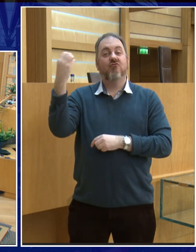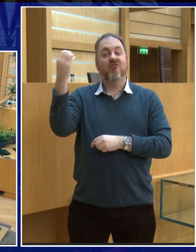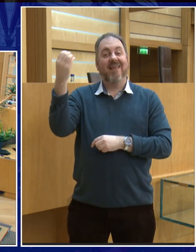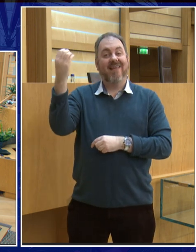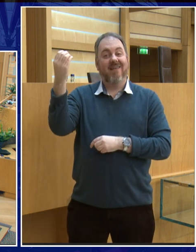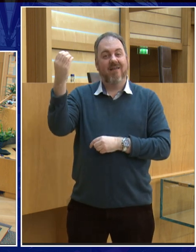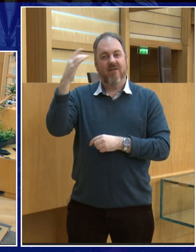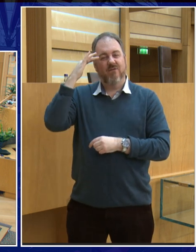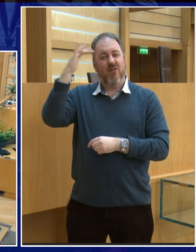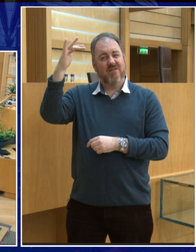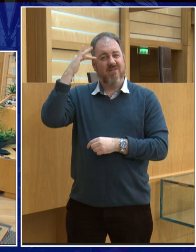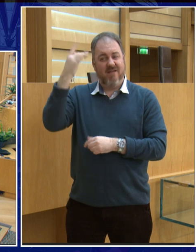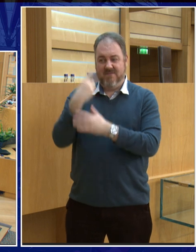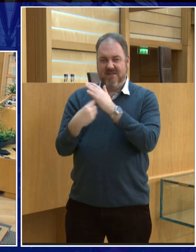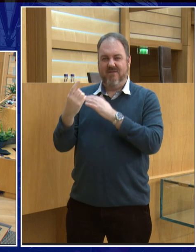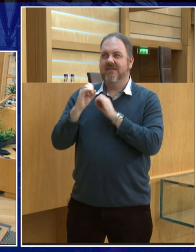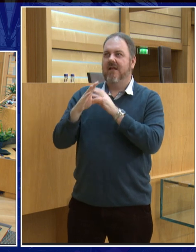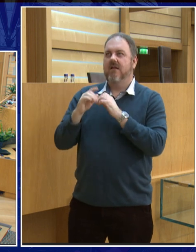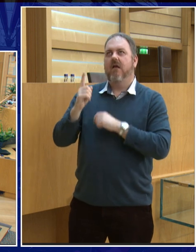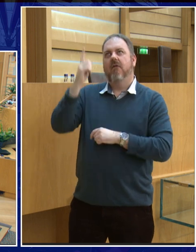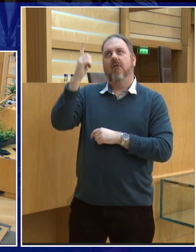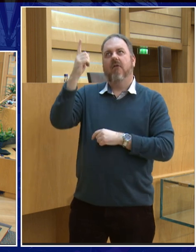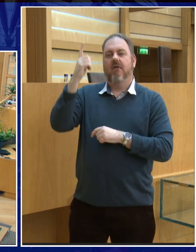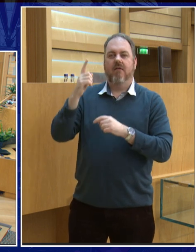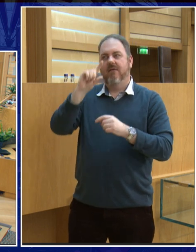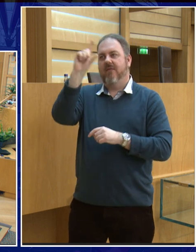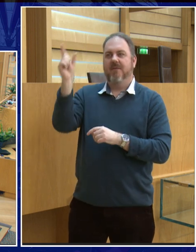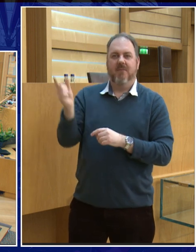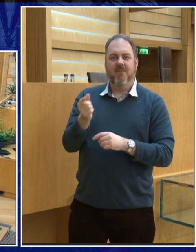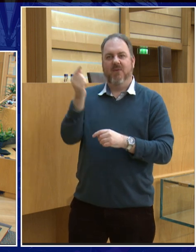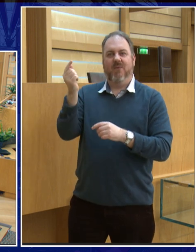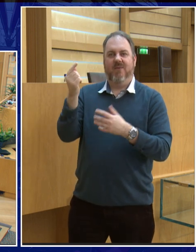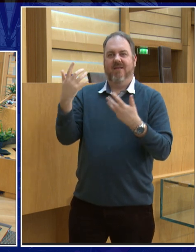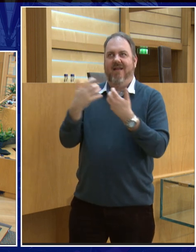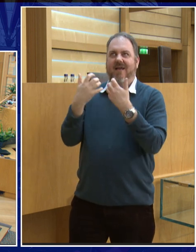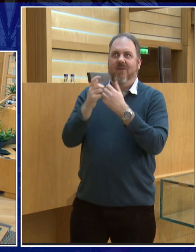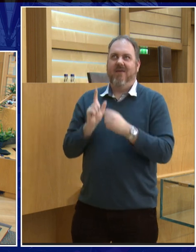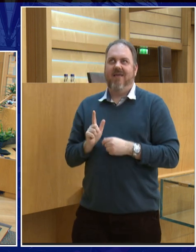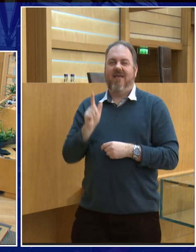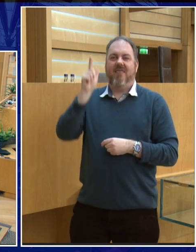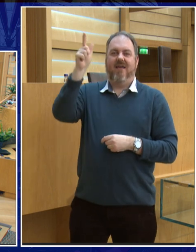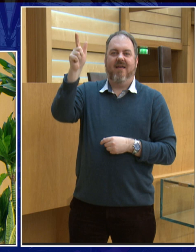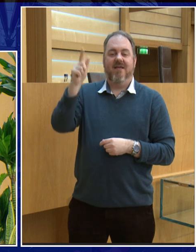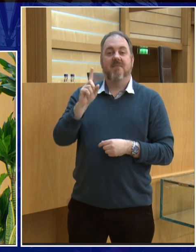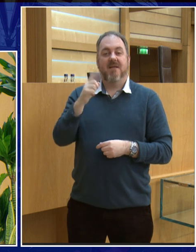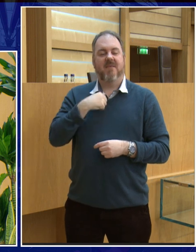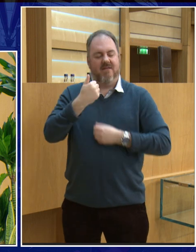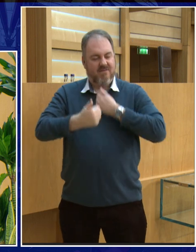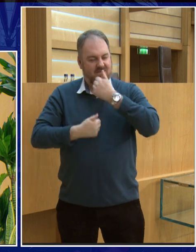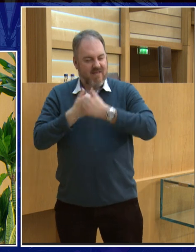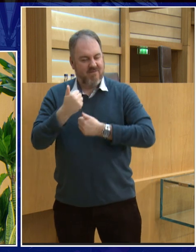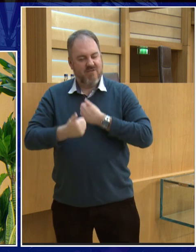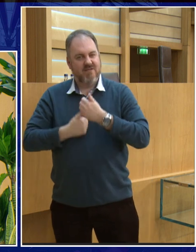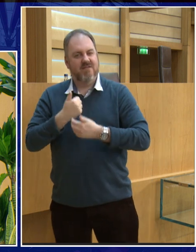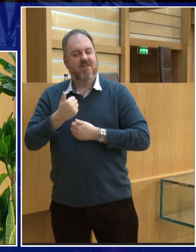an ancient Greek philosopher who talked about a whirlwind sort of picking people up and taking them to the moon but one of my favorite stories is about